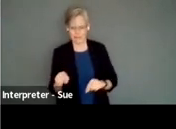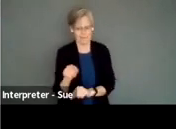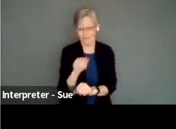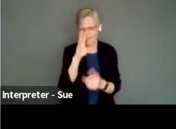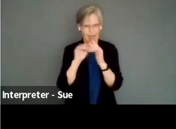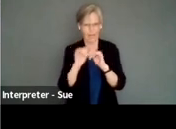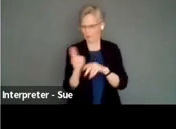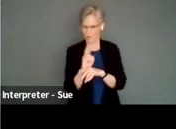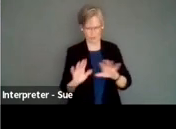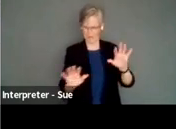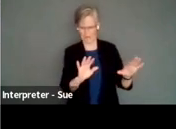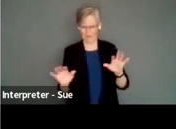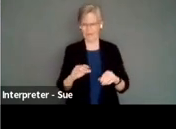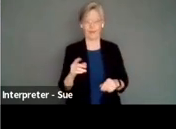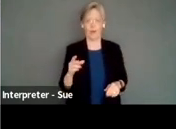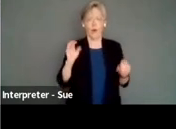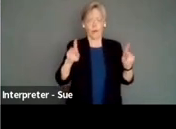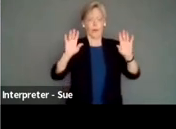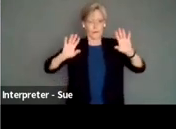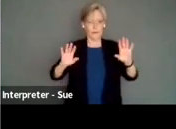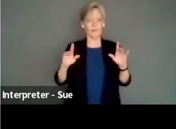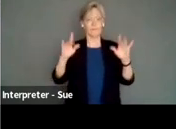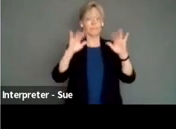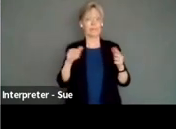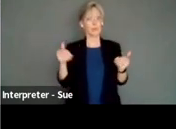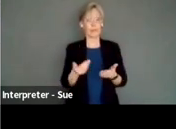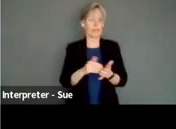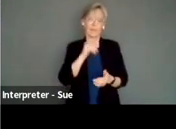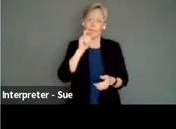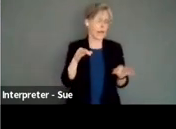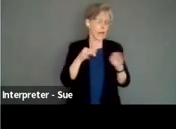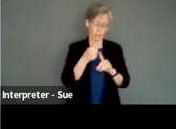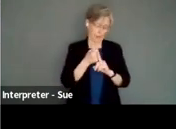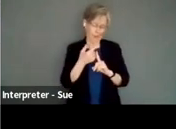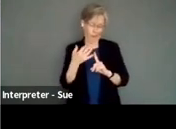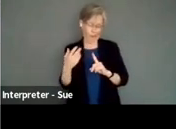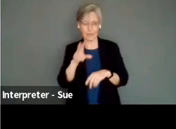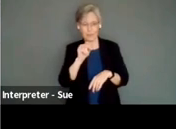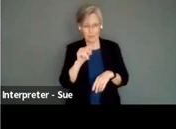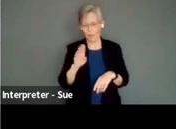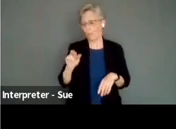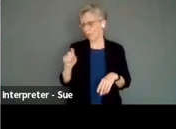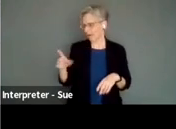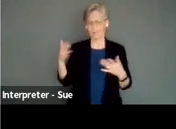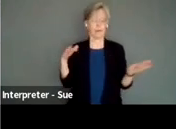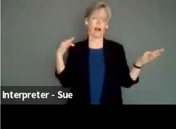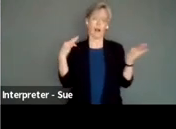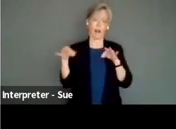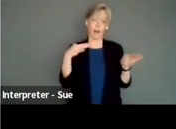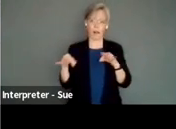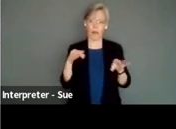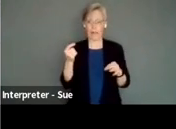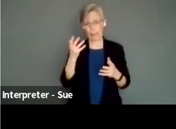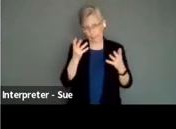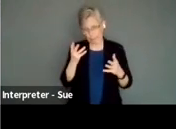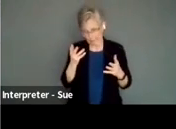Acrobat Pro. All right, I'm not going to go through the introductions again in detail because Brad did a very generous introduction and embarrassing one. Thank